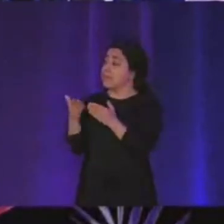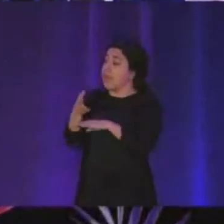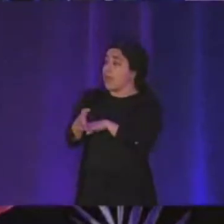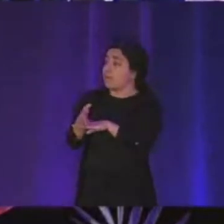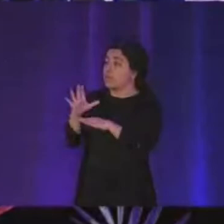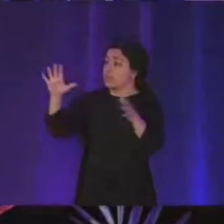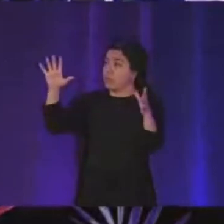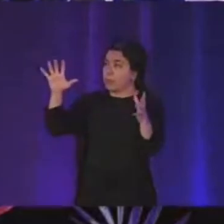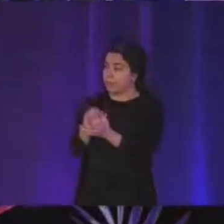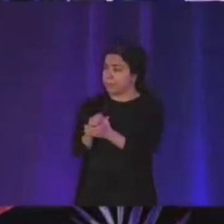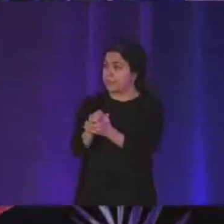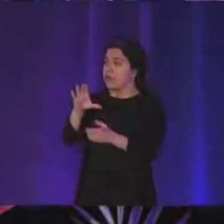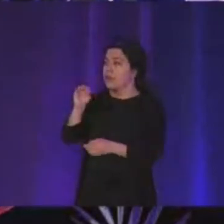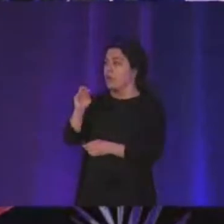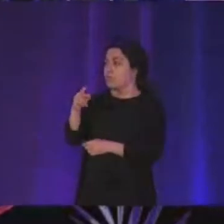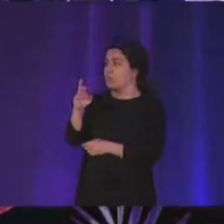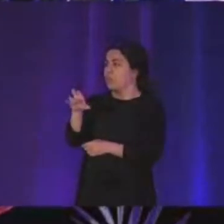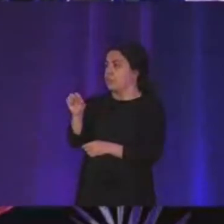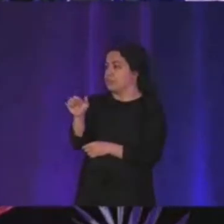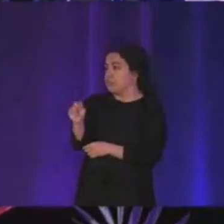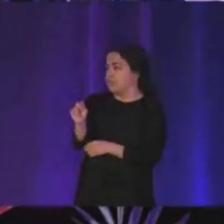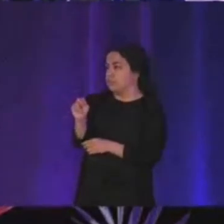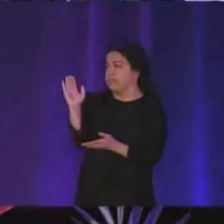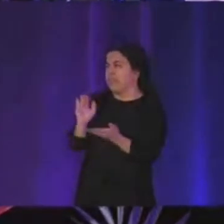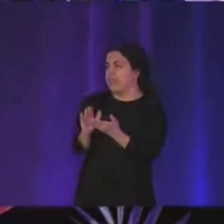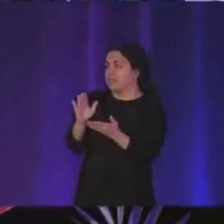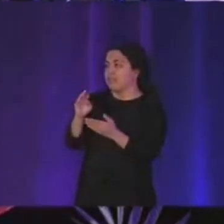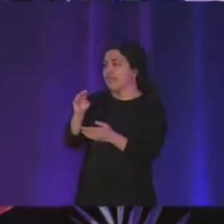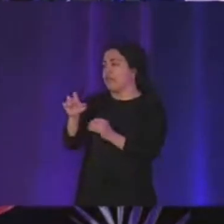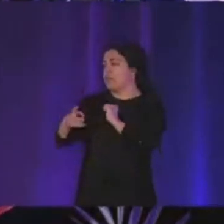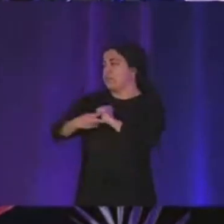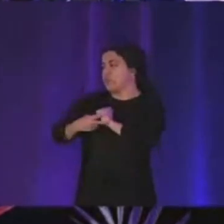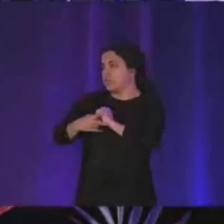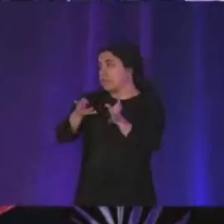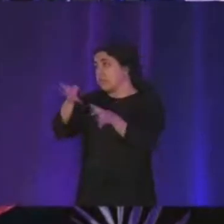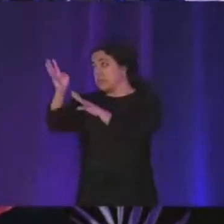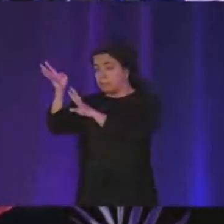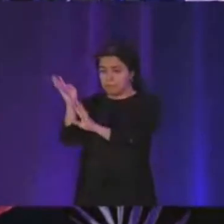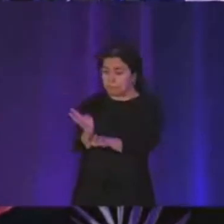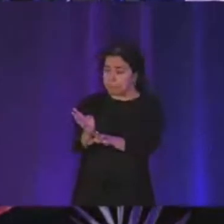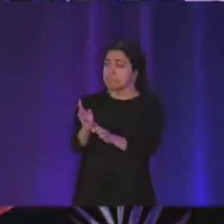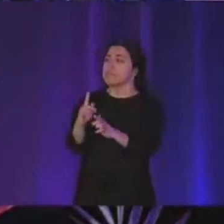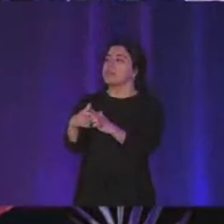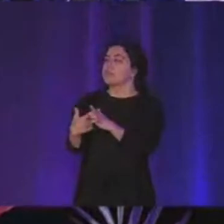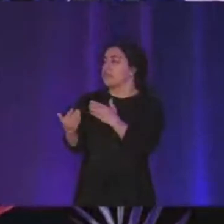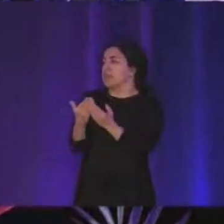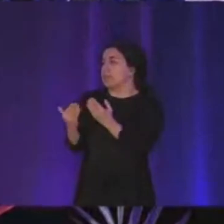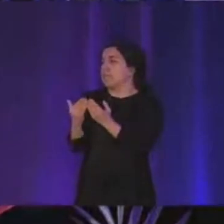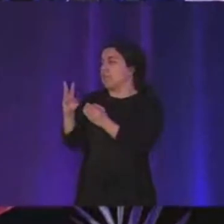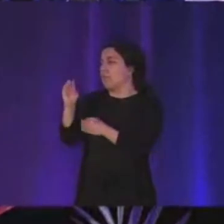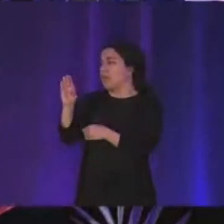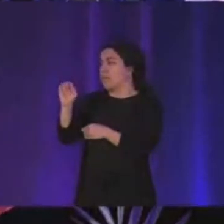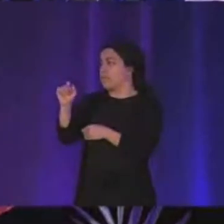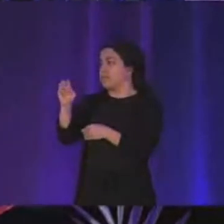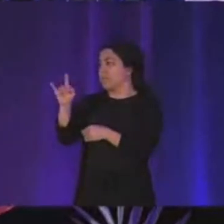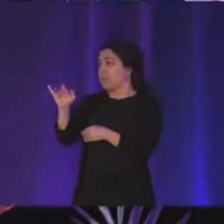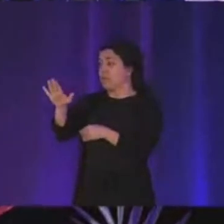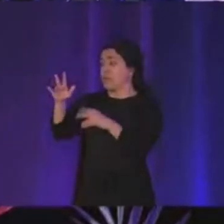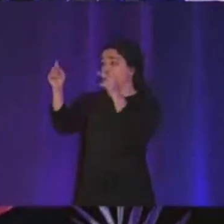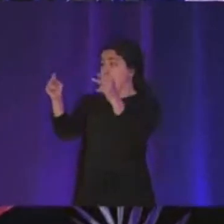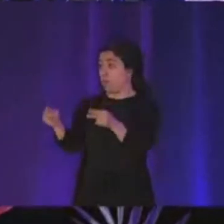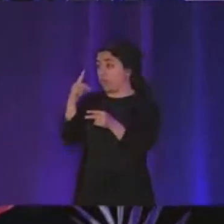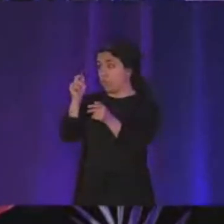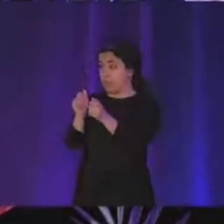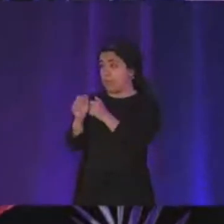even if uh the uh running in web assembly uh the codes to pass all of this you